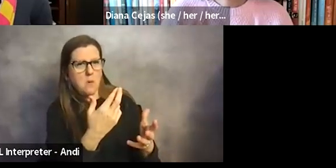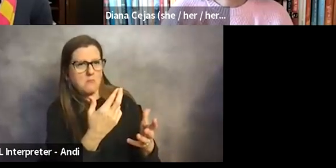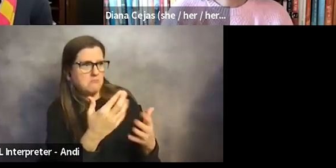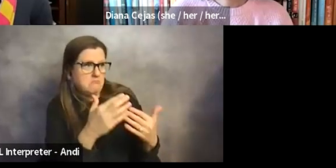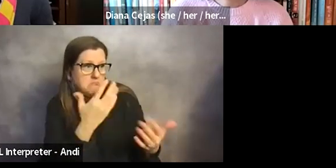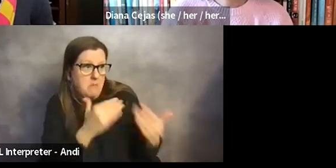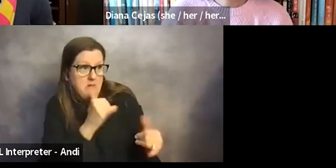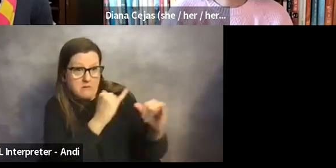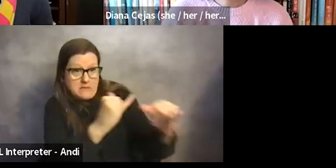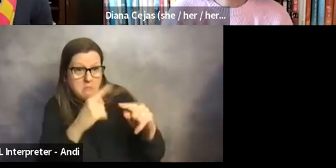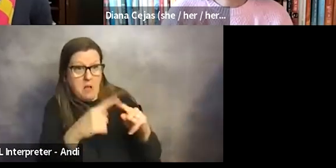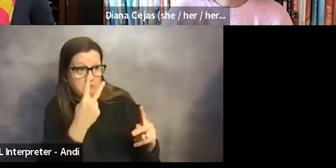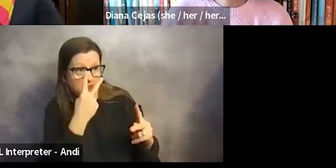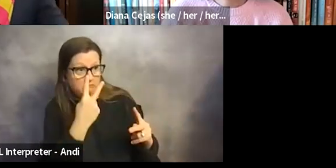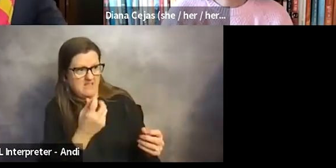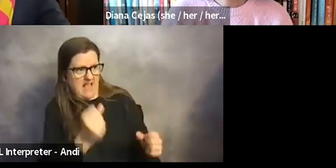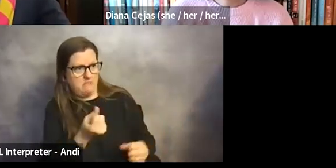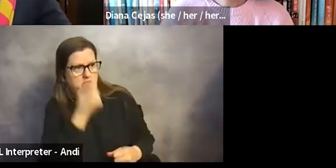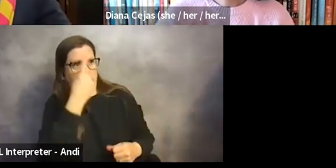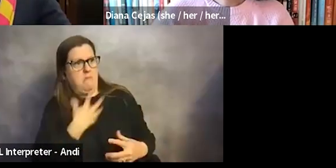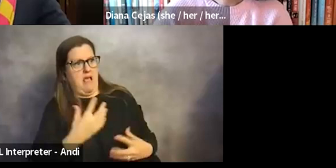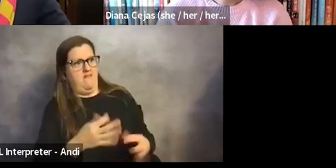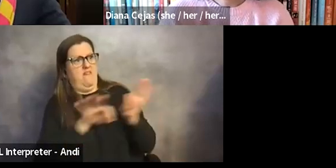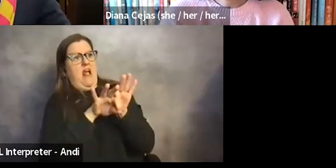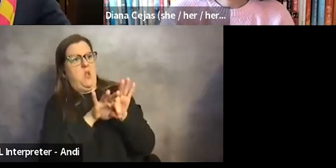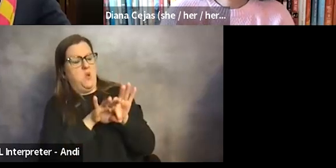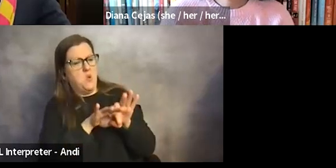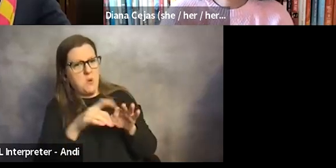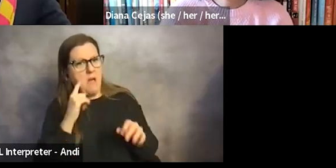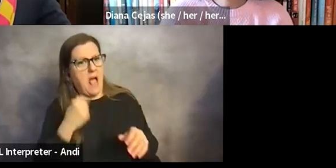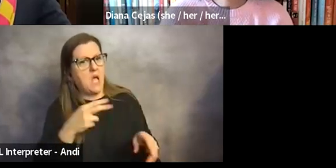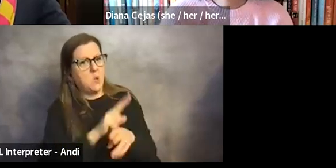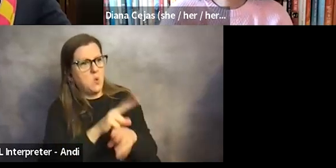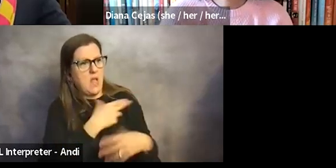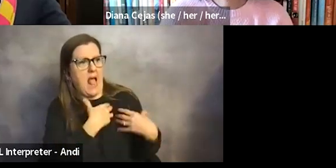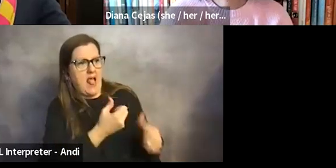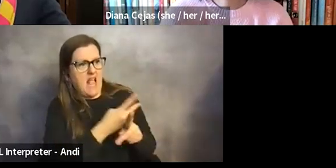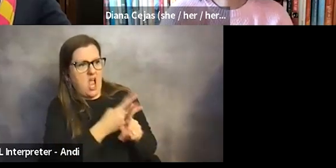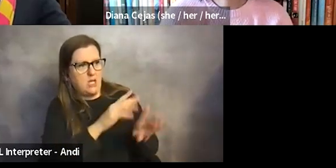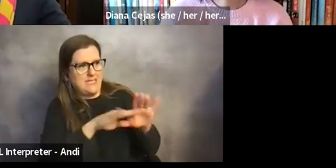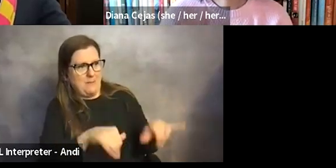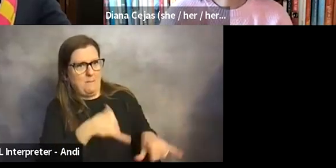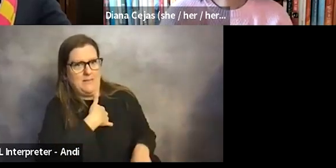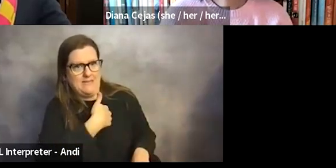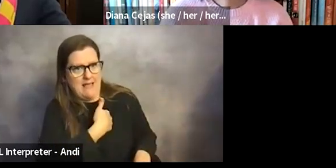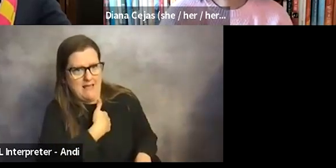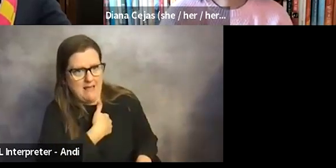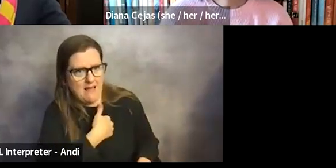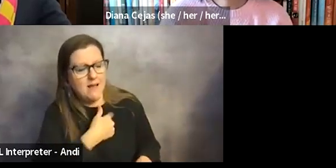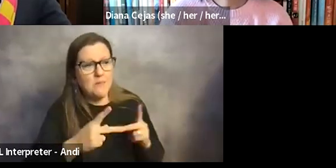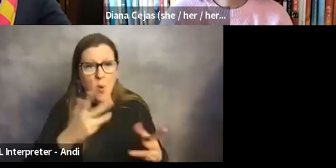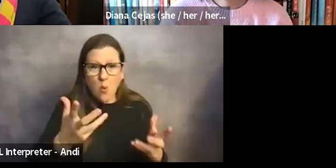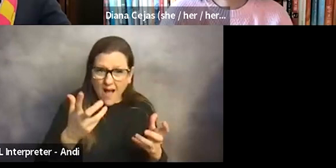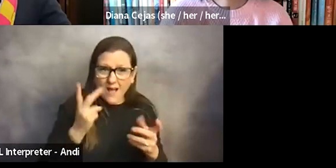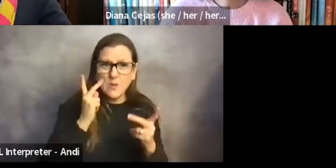you bring to the table and the value of your experience in the healthcare system as a user of it. That's so important. And people want to see that. And and